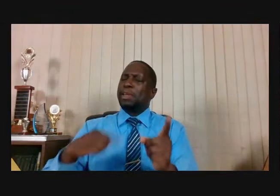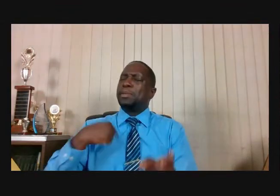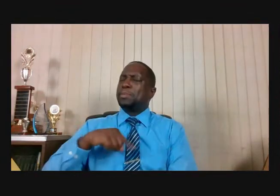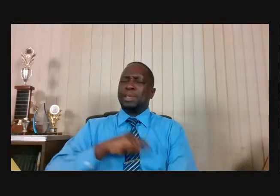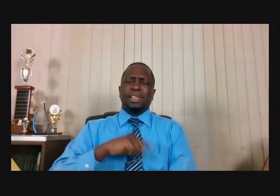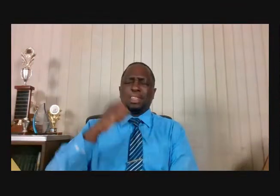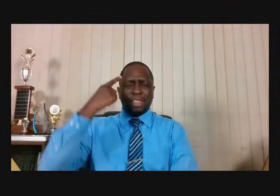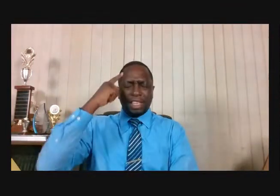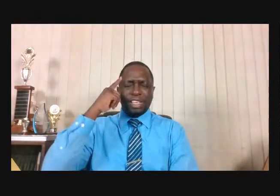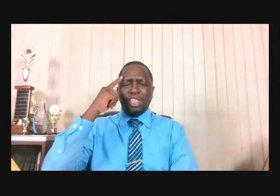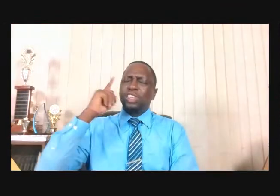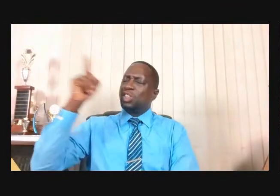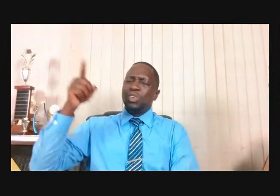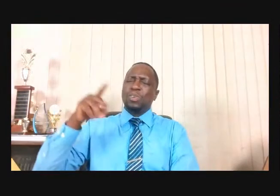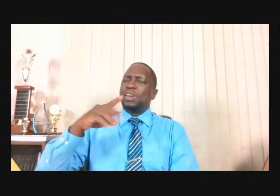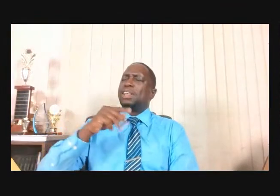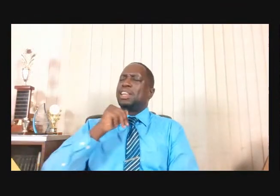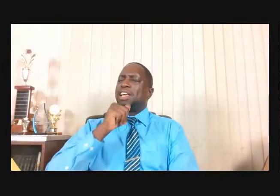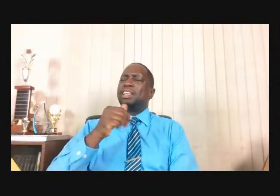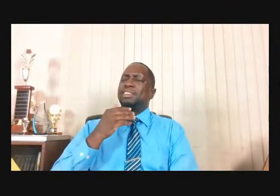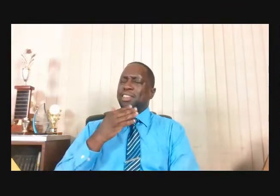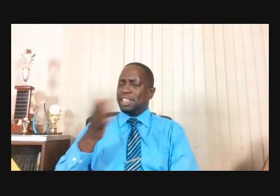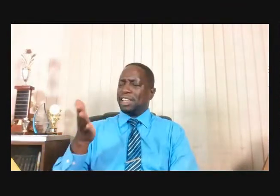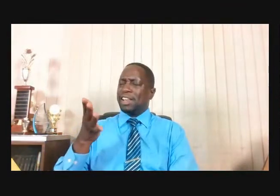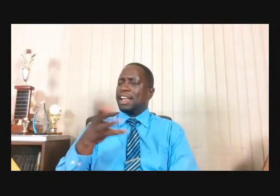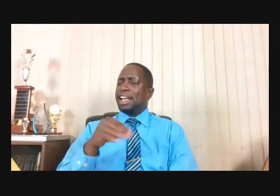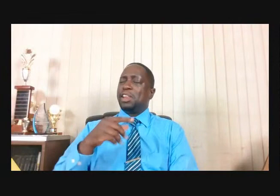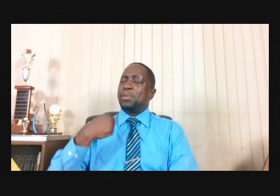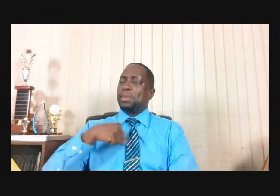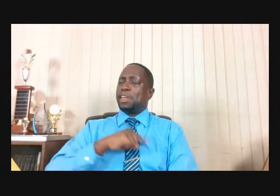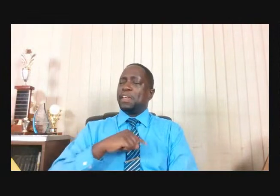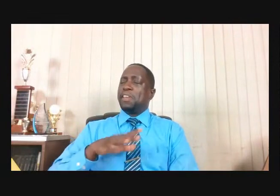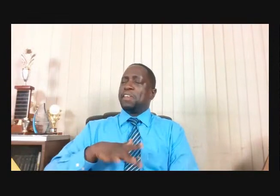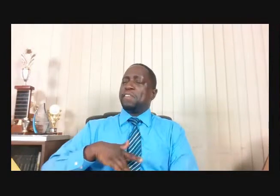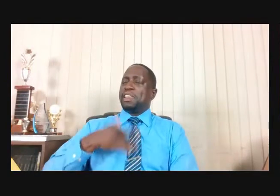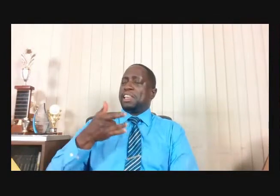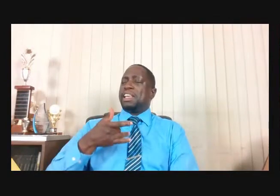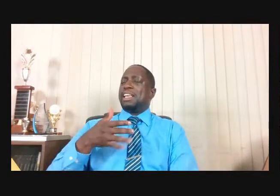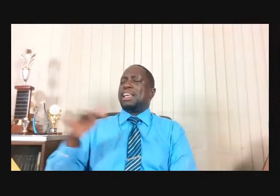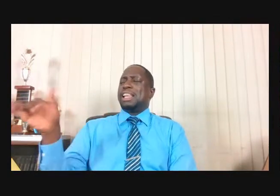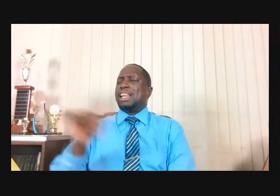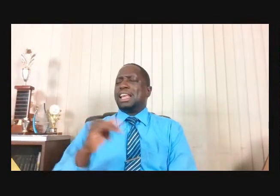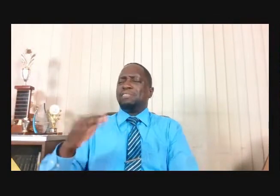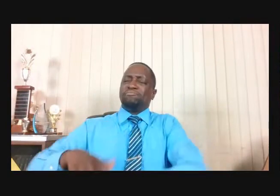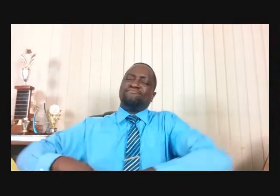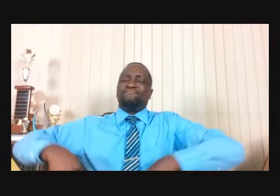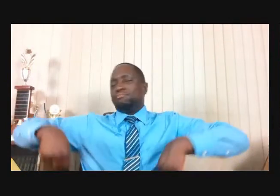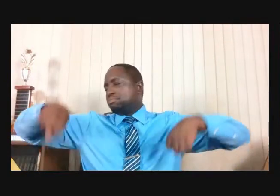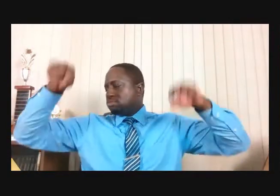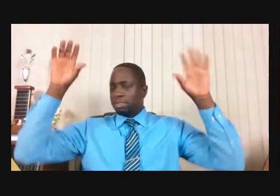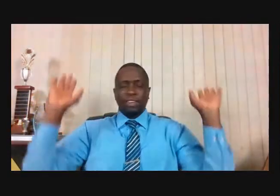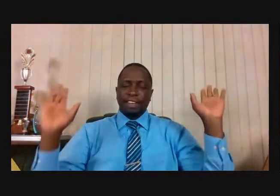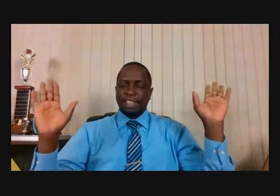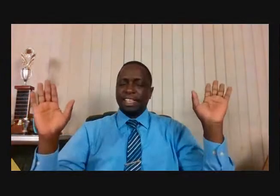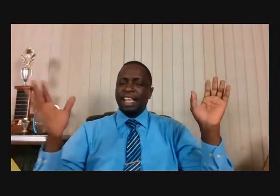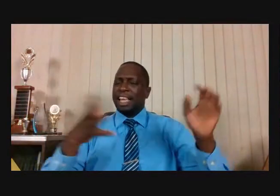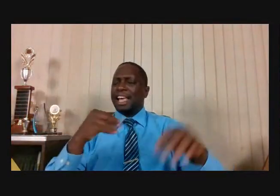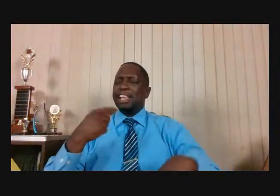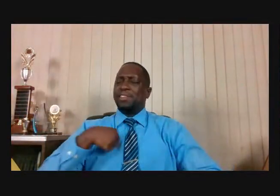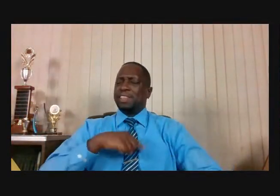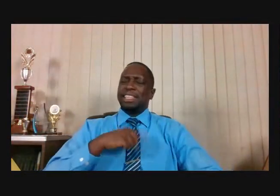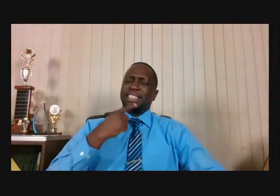we felt like giving up and we were saying to just kill us, get rid of us.